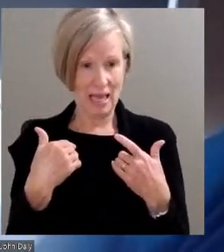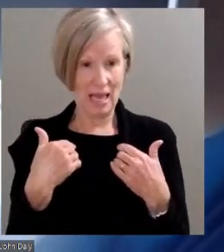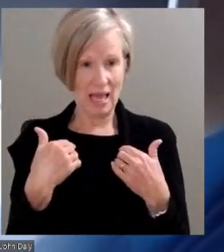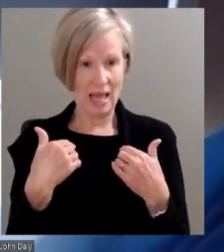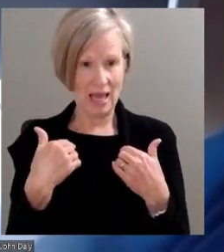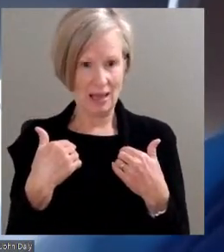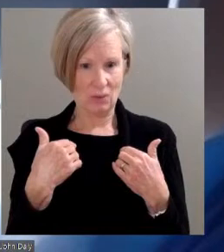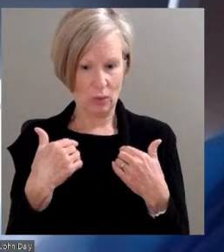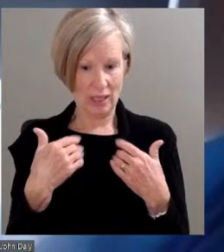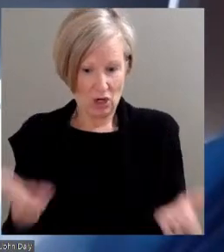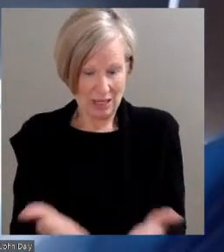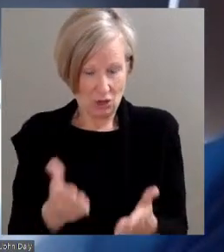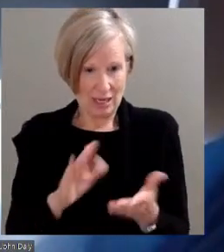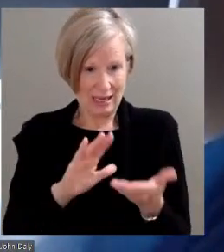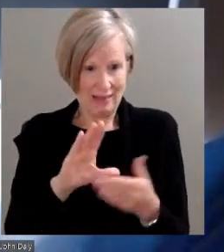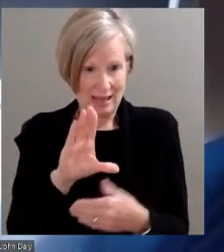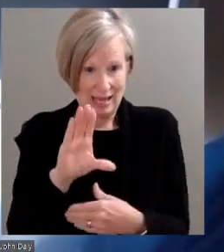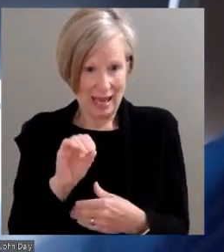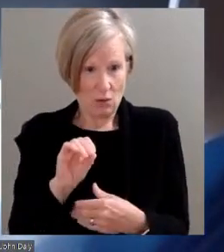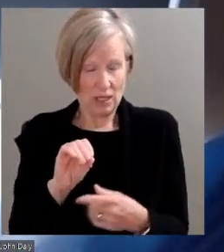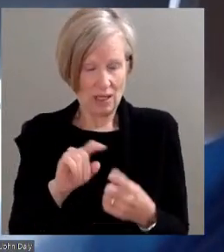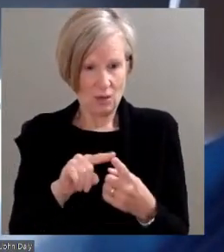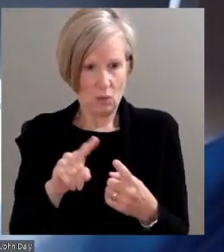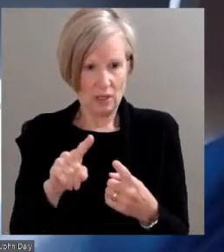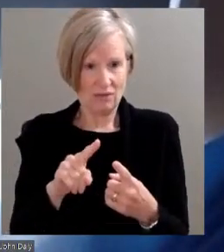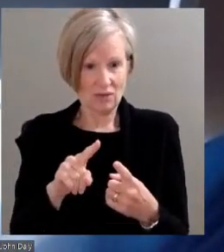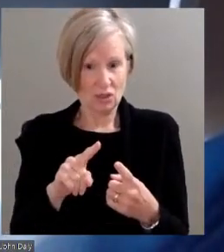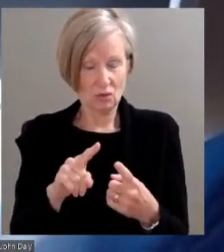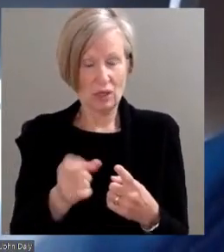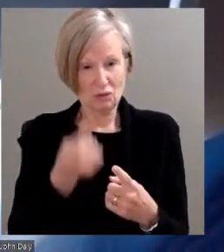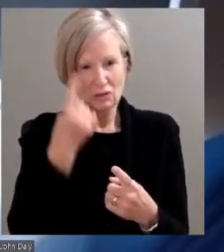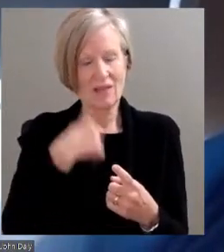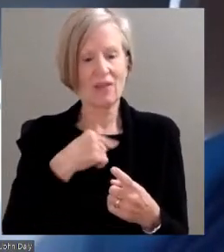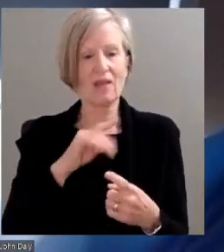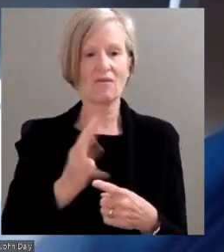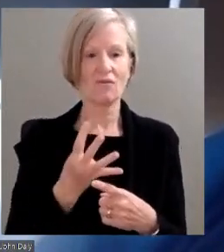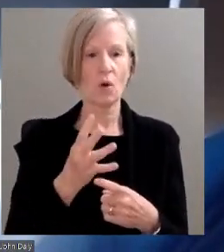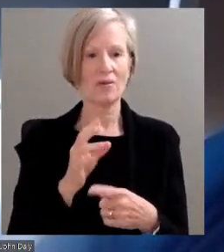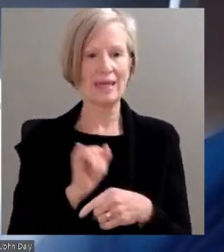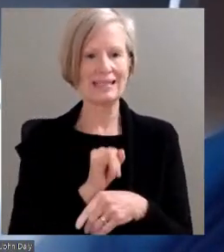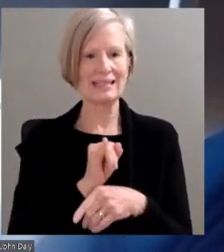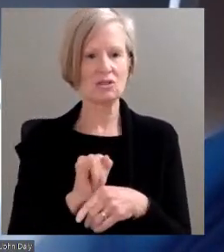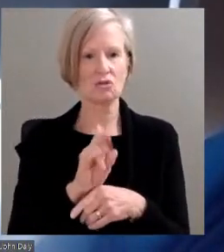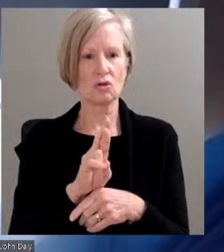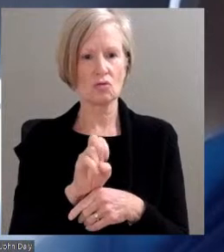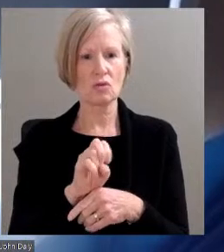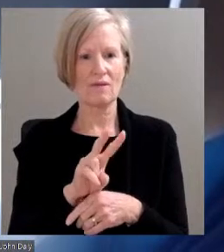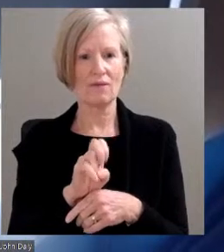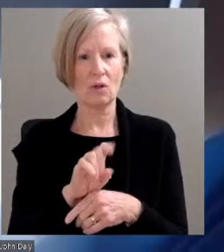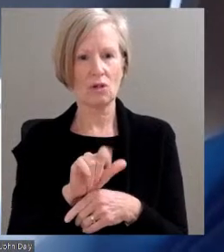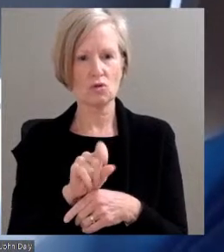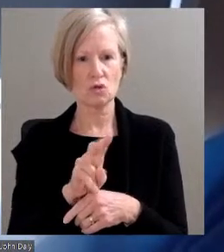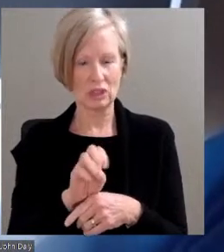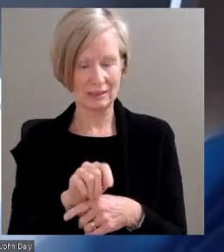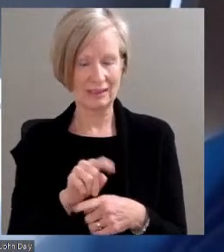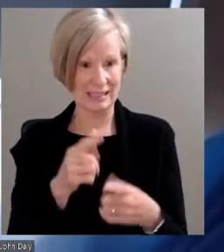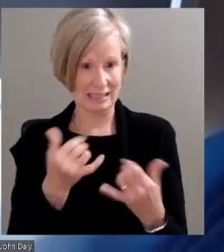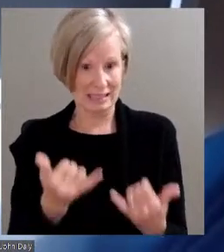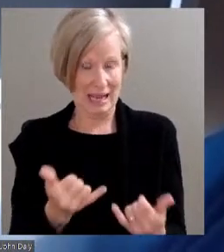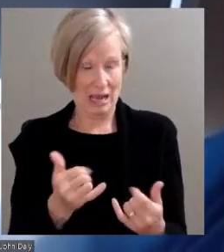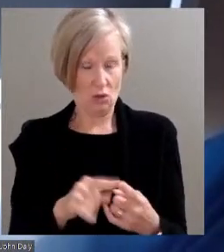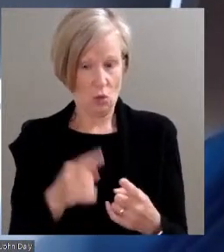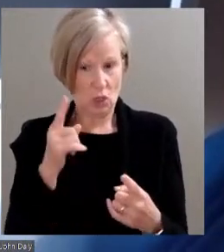of the fact that the fourth industrial revolution is upon us. And we're going to have to expand both in depth and scope